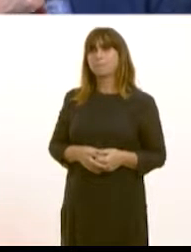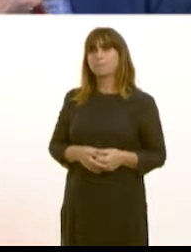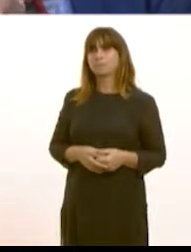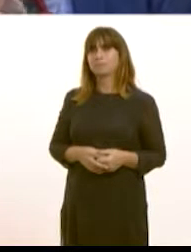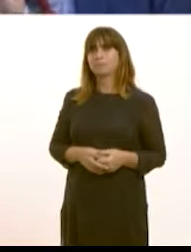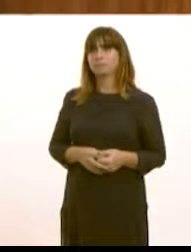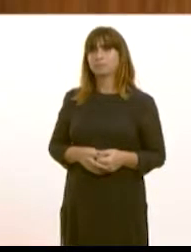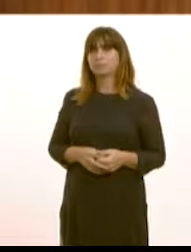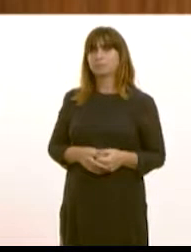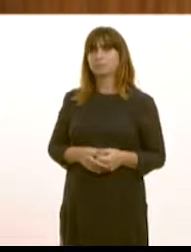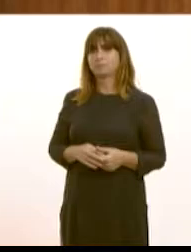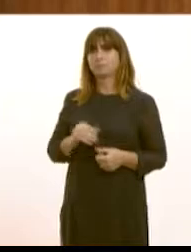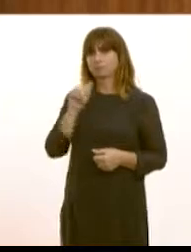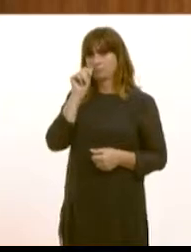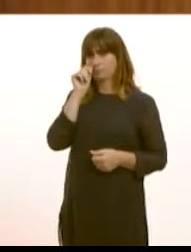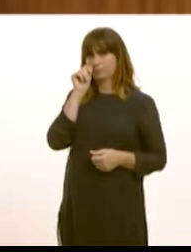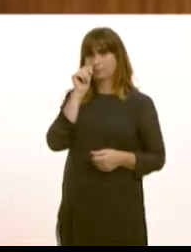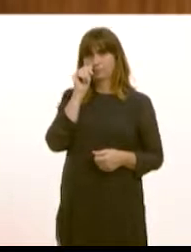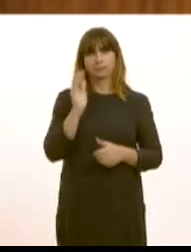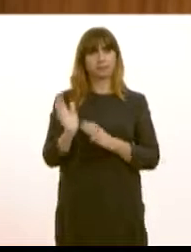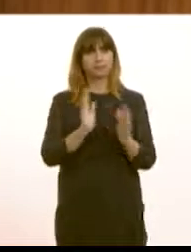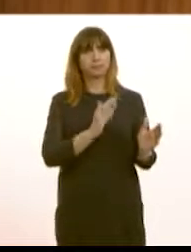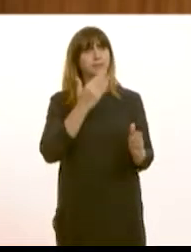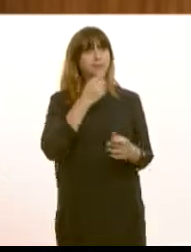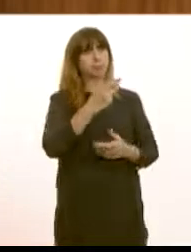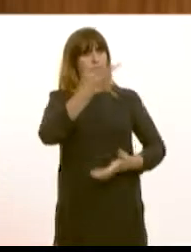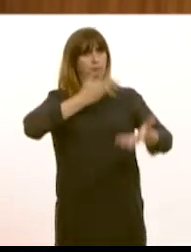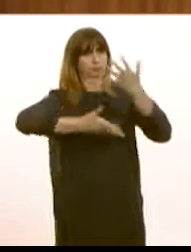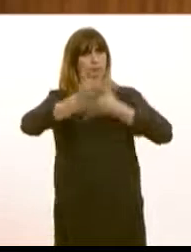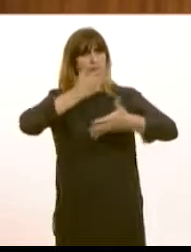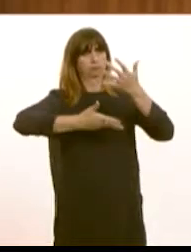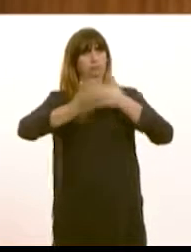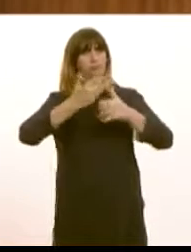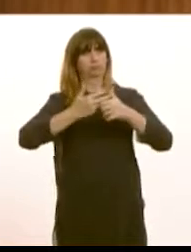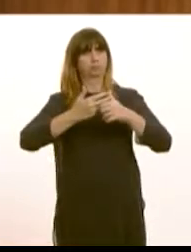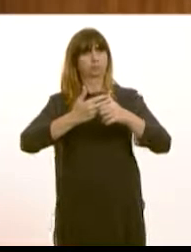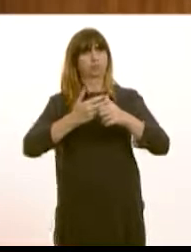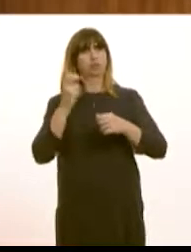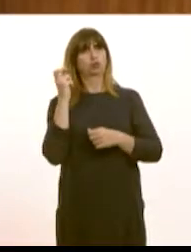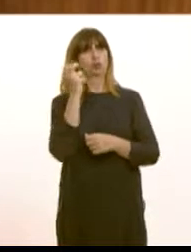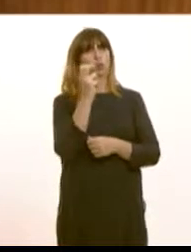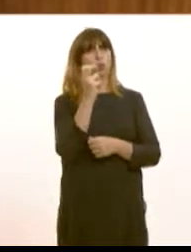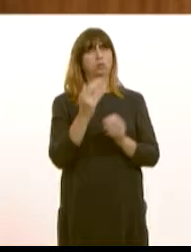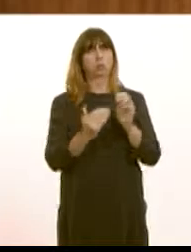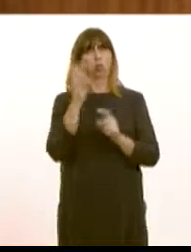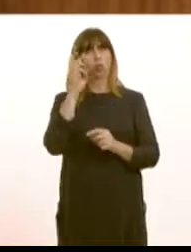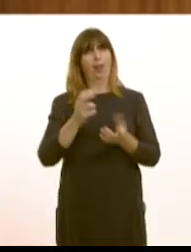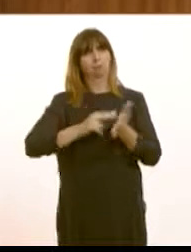will the first minister outline the Welsh government plans for future transport provision in North Wales